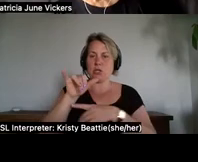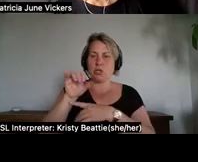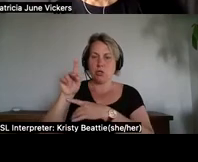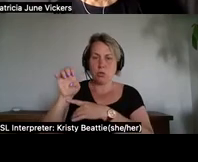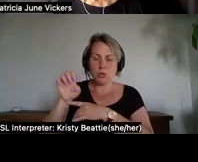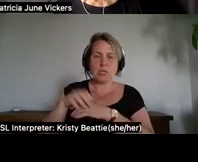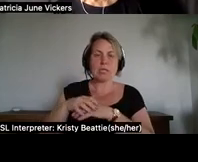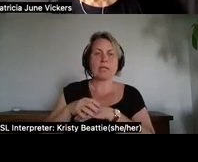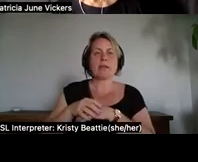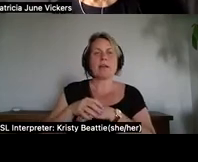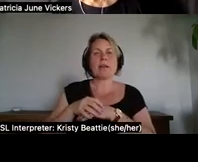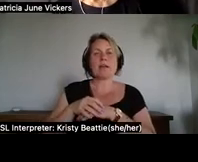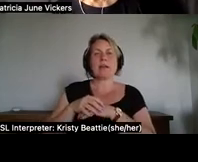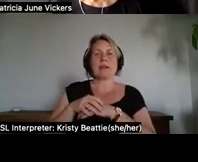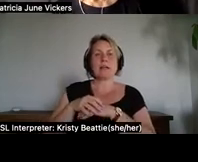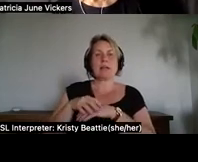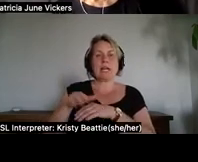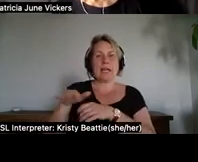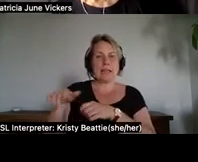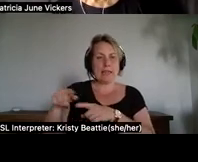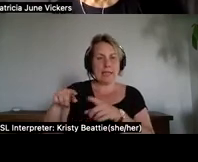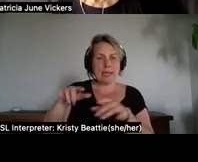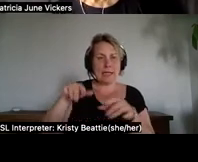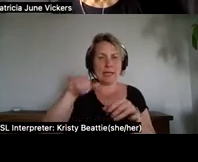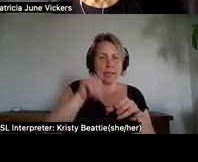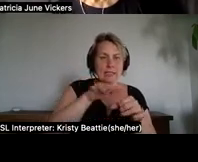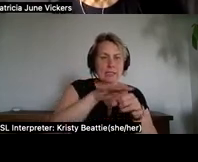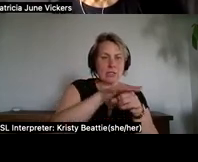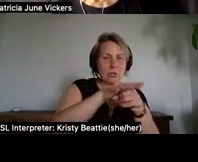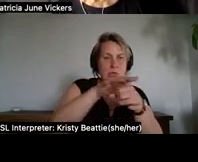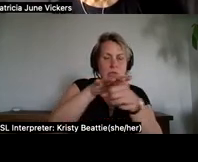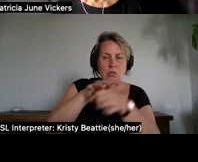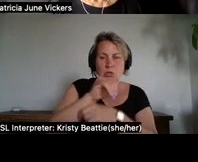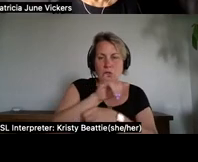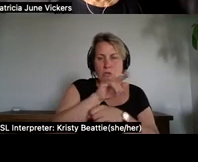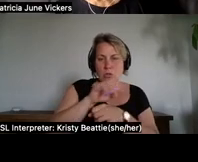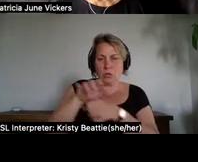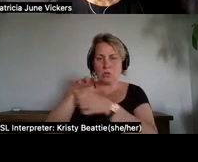and in tzimtian it's a yow so